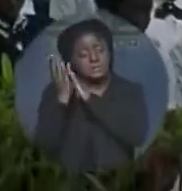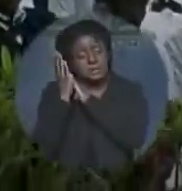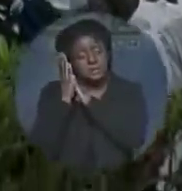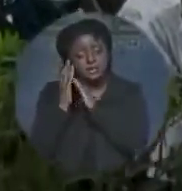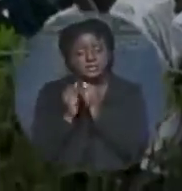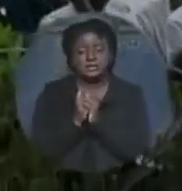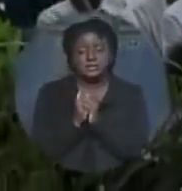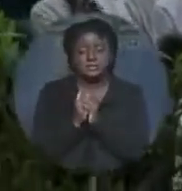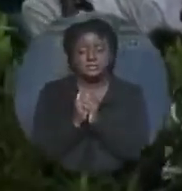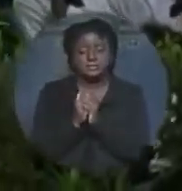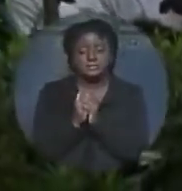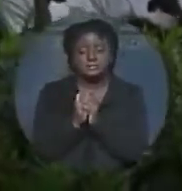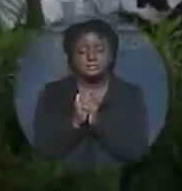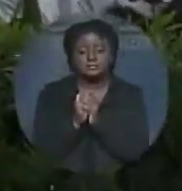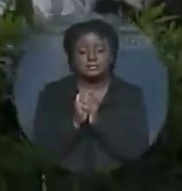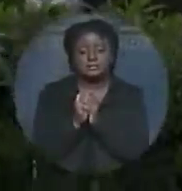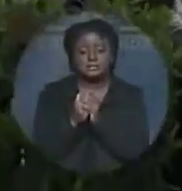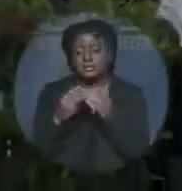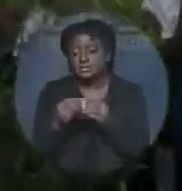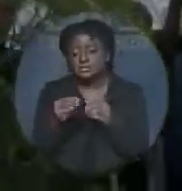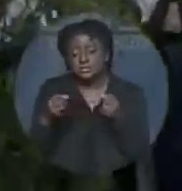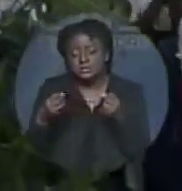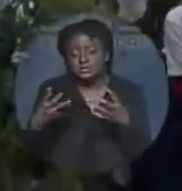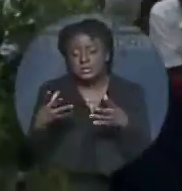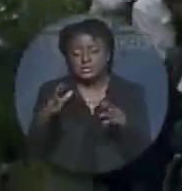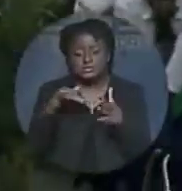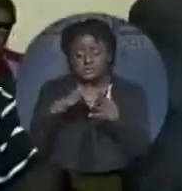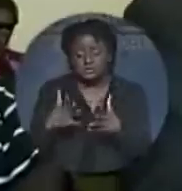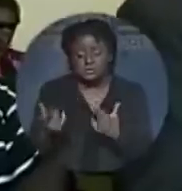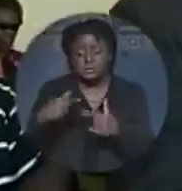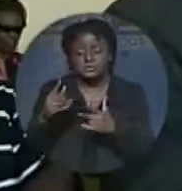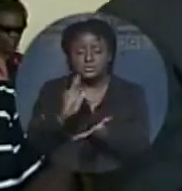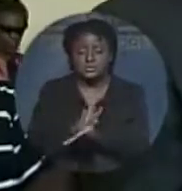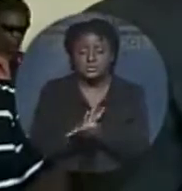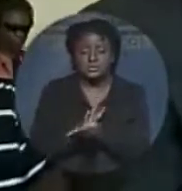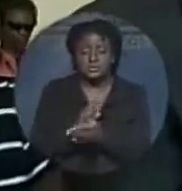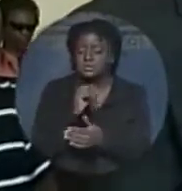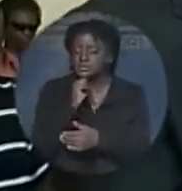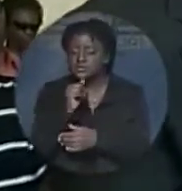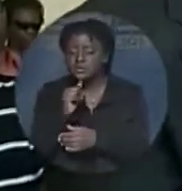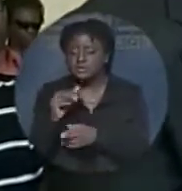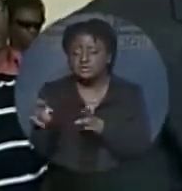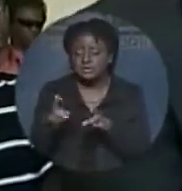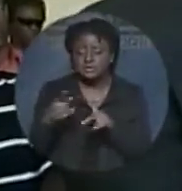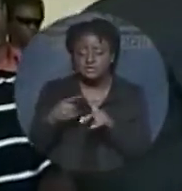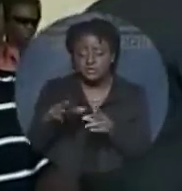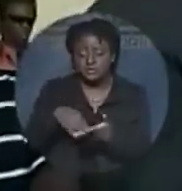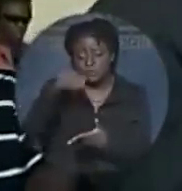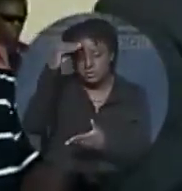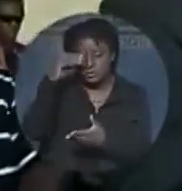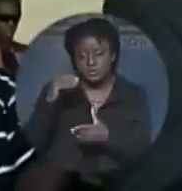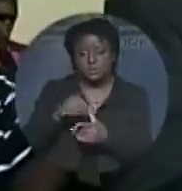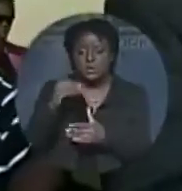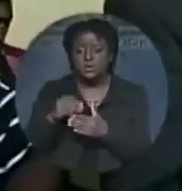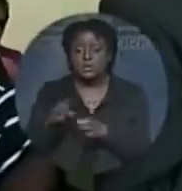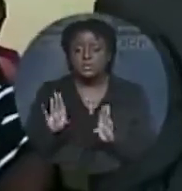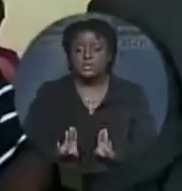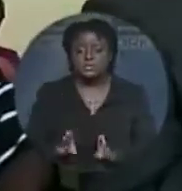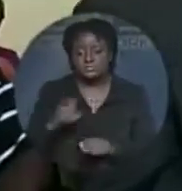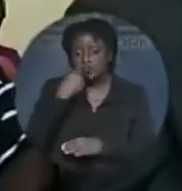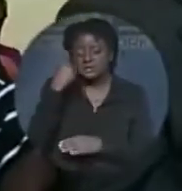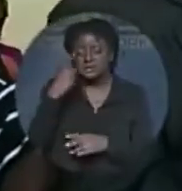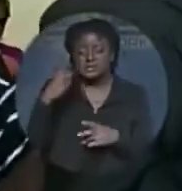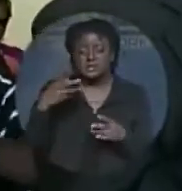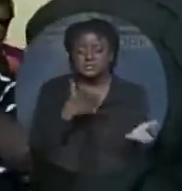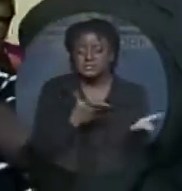students come to school not in the right frame of mind to learn or behave because they bring with them too many